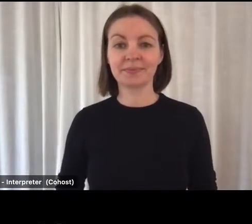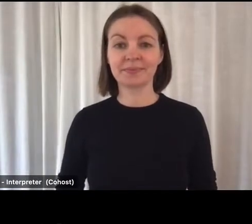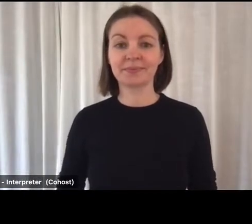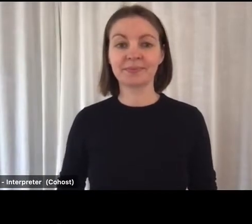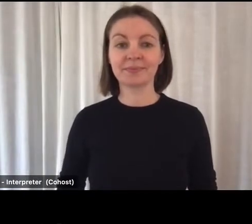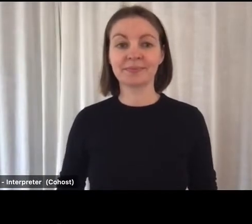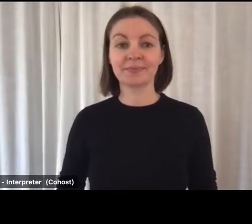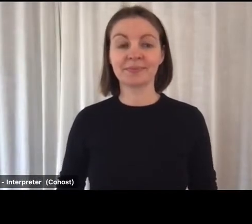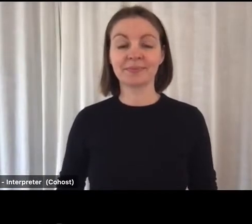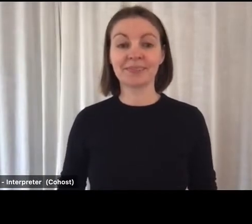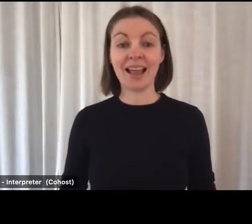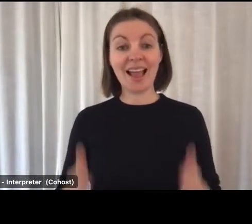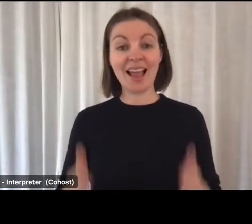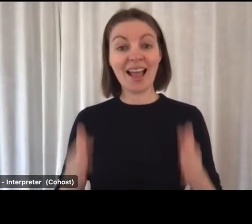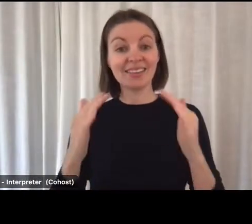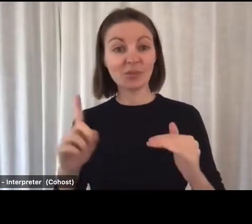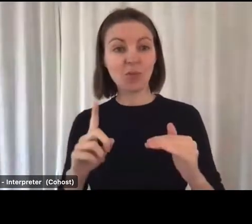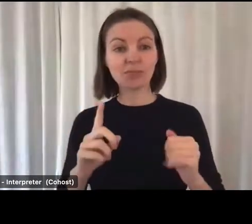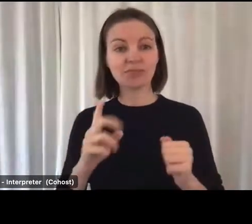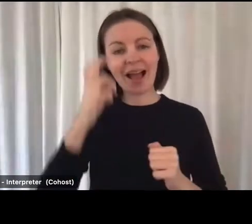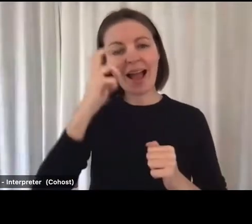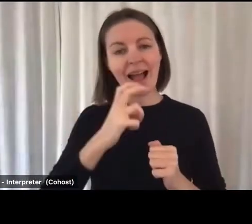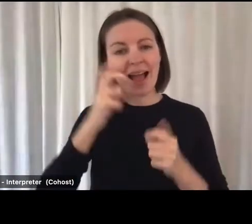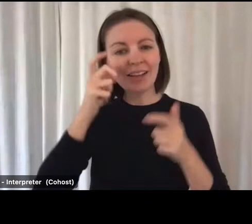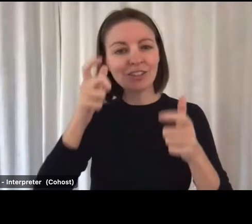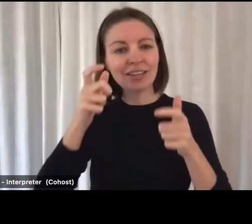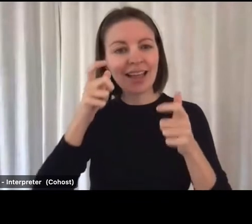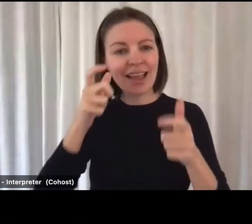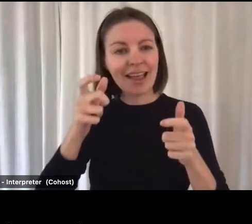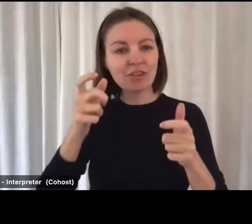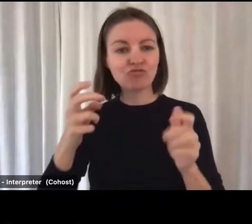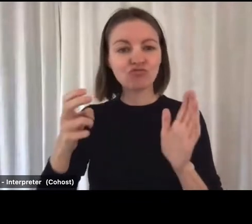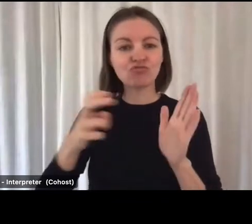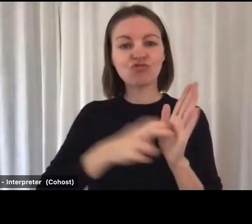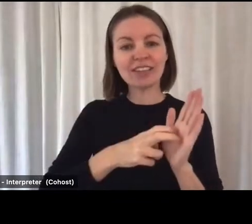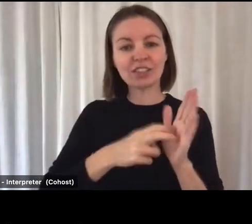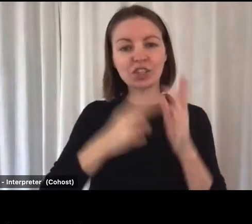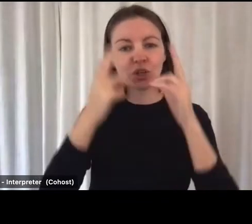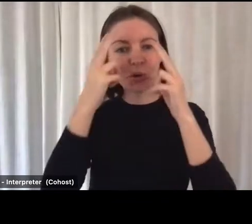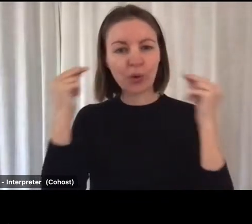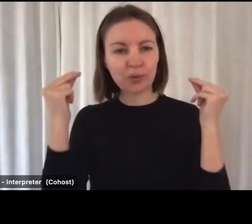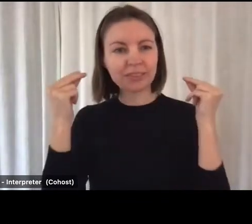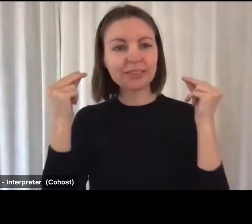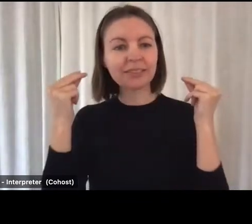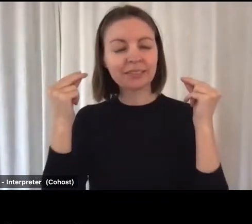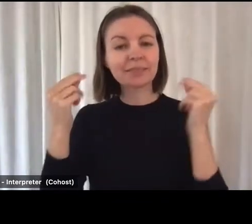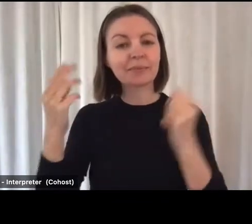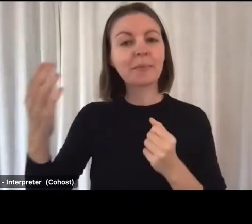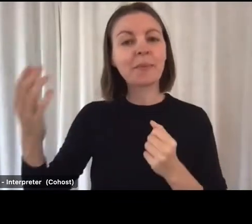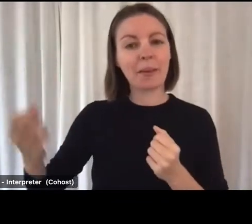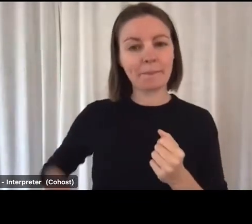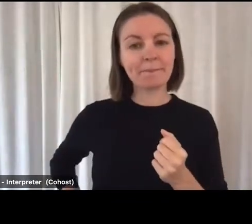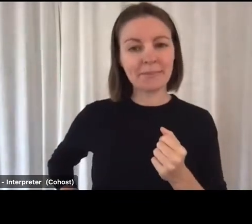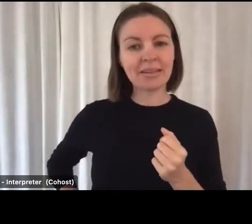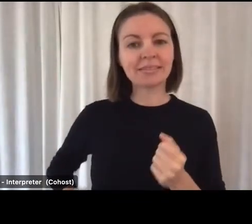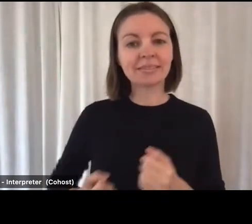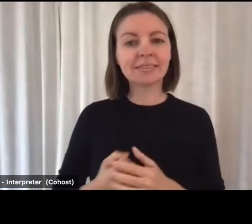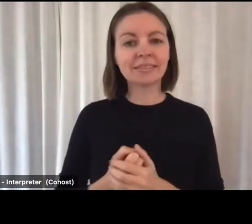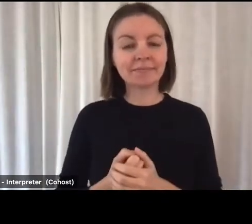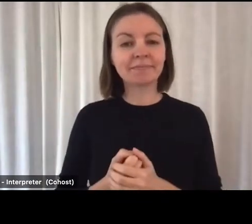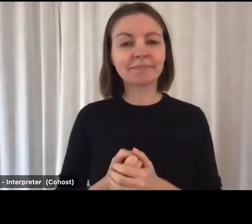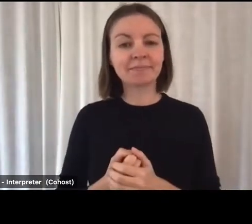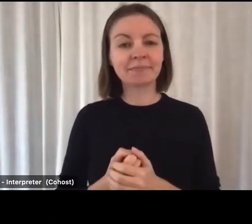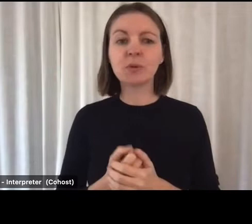we'll be covering is the aged care registered nurses payment. This payment recognises the vital role registered nurses undertake